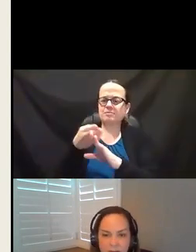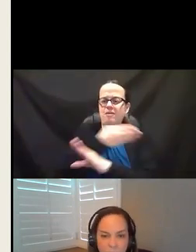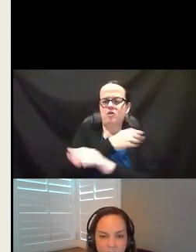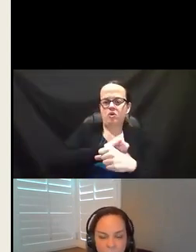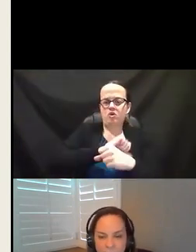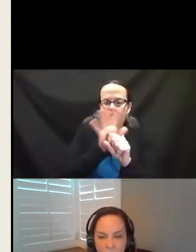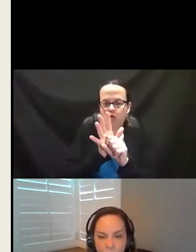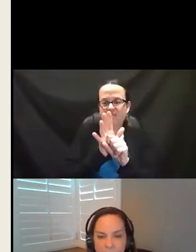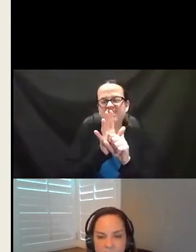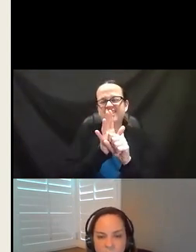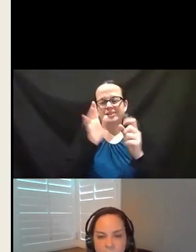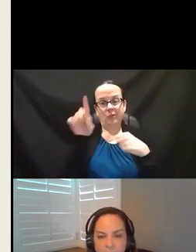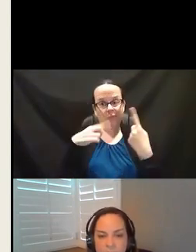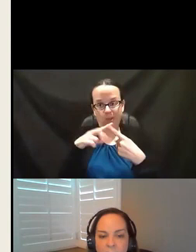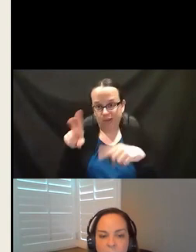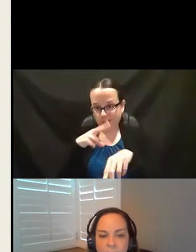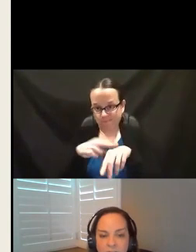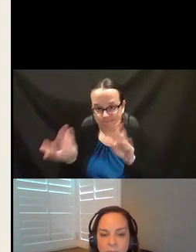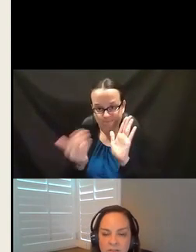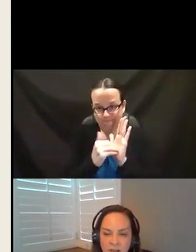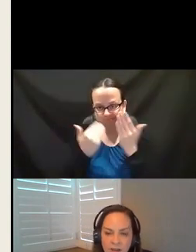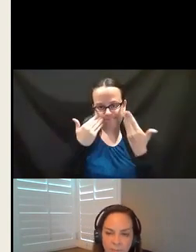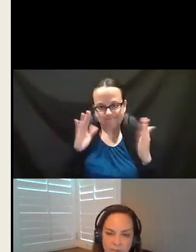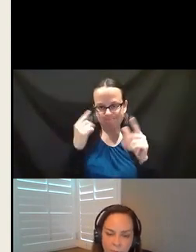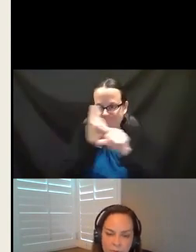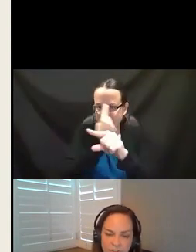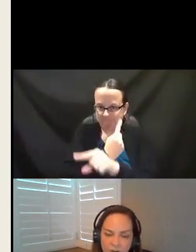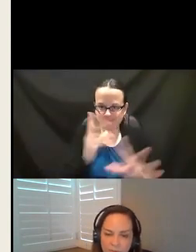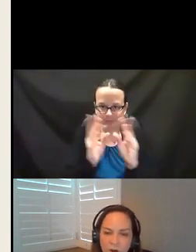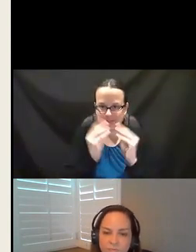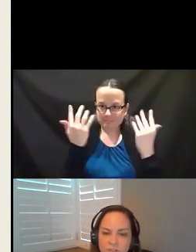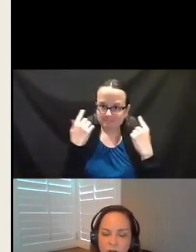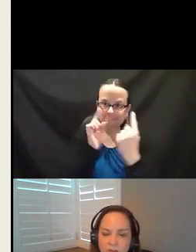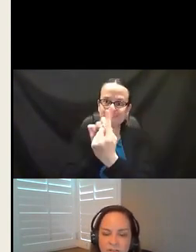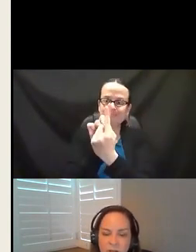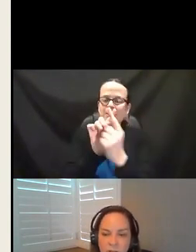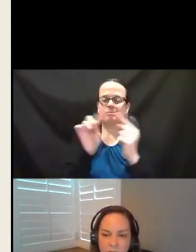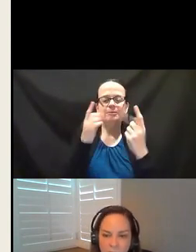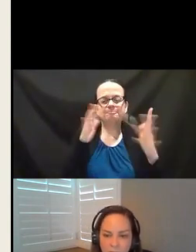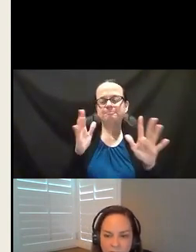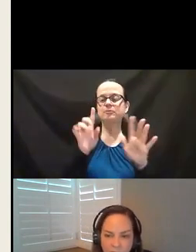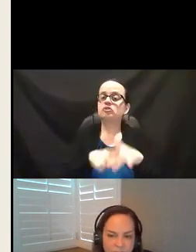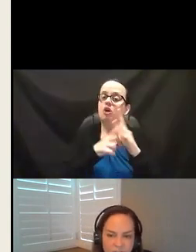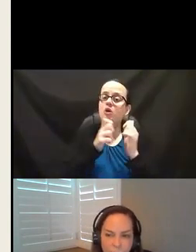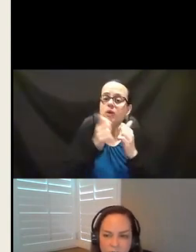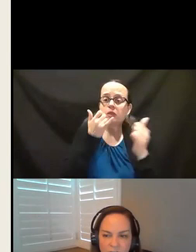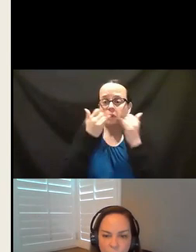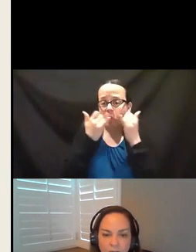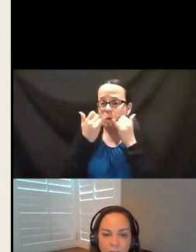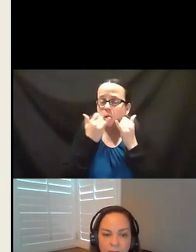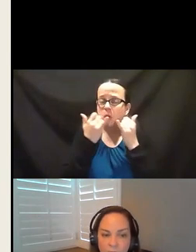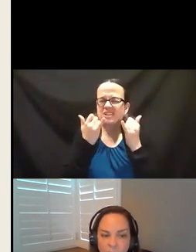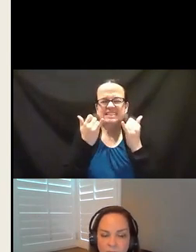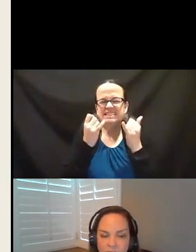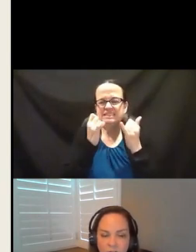things get back to regular. don't know when that's going to be. But in the meantime, you know, we started with conference calls. Those didn't work too